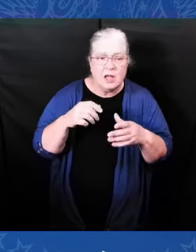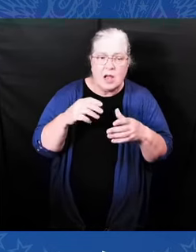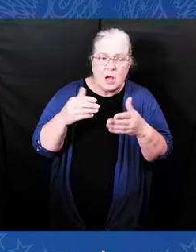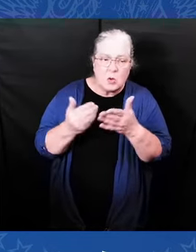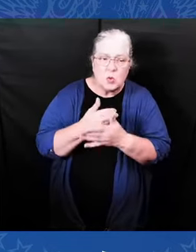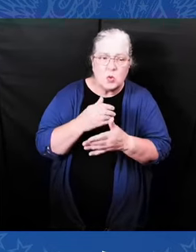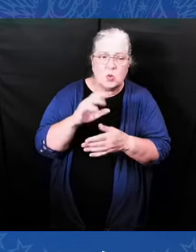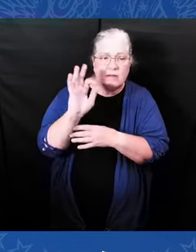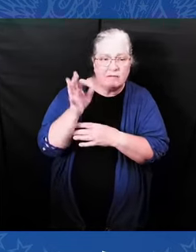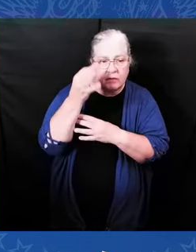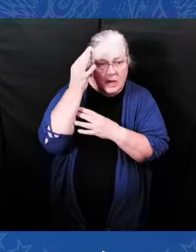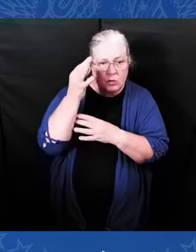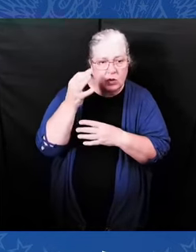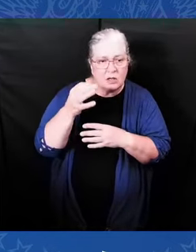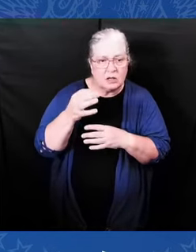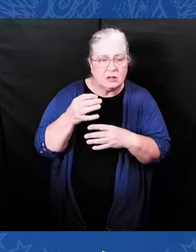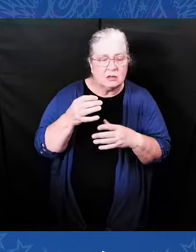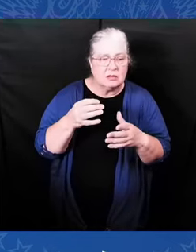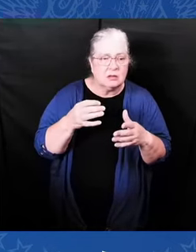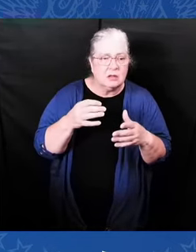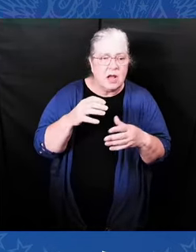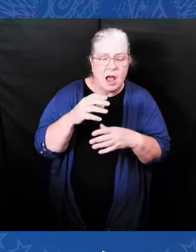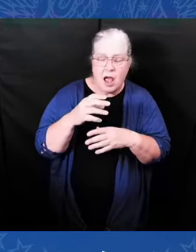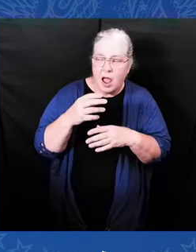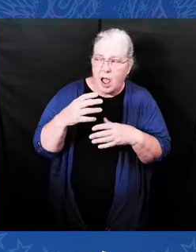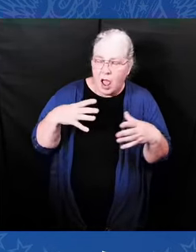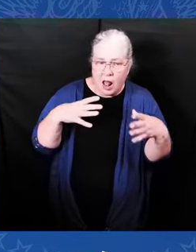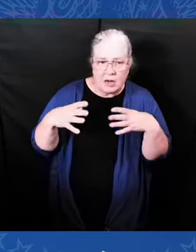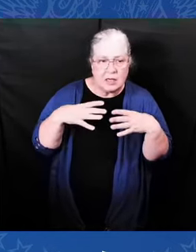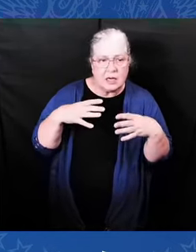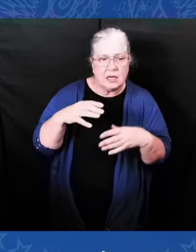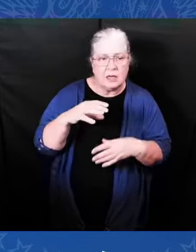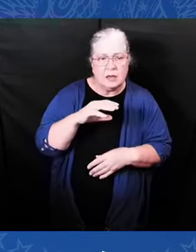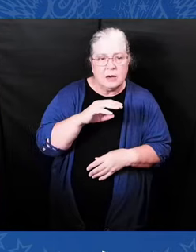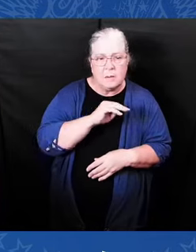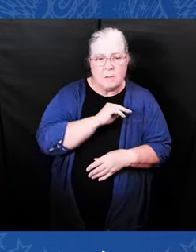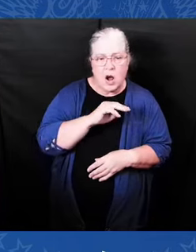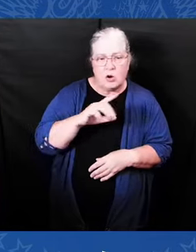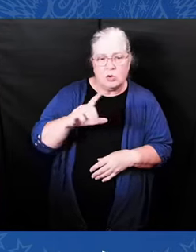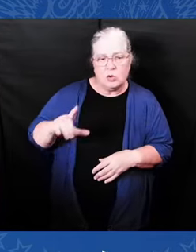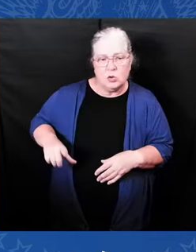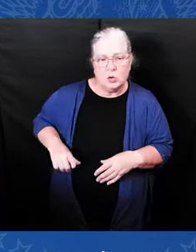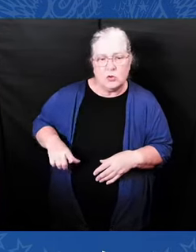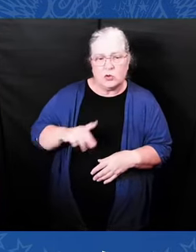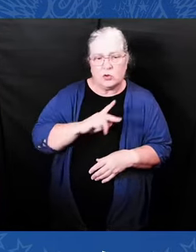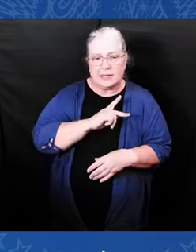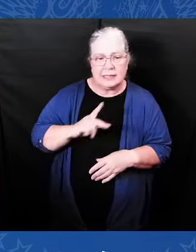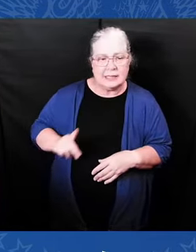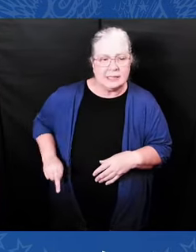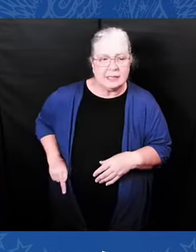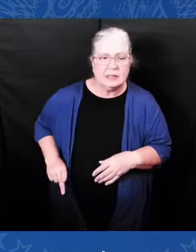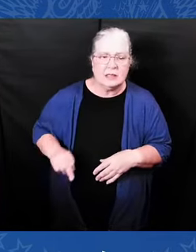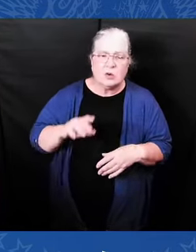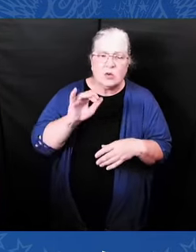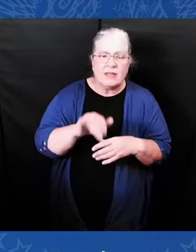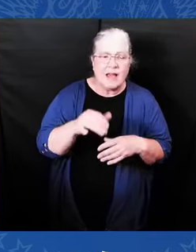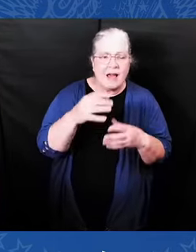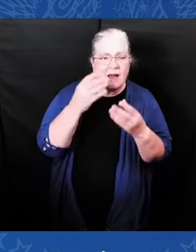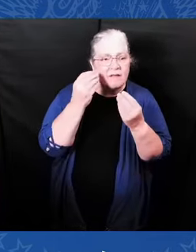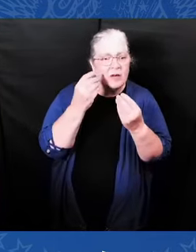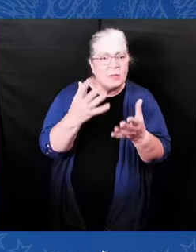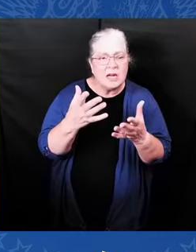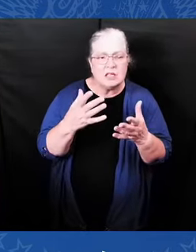subjugation. To understand the war that was fought over. It wasn't just about the union. It was about